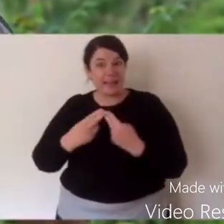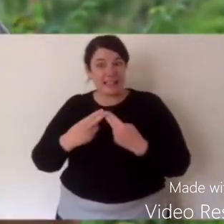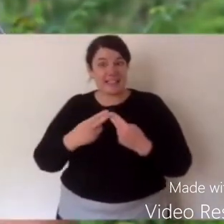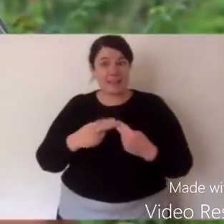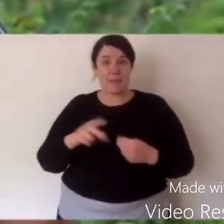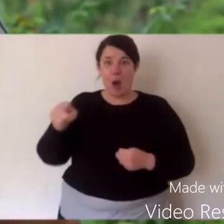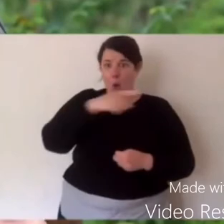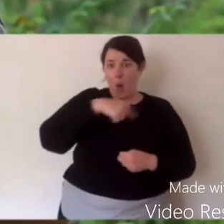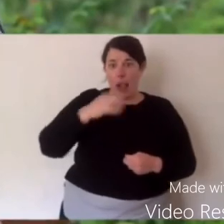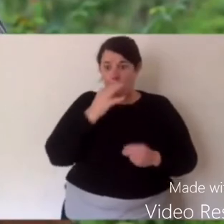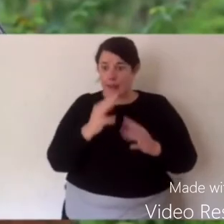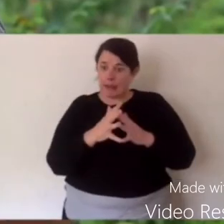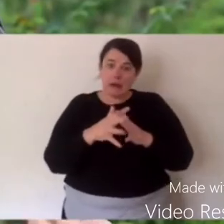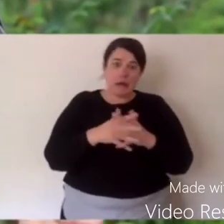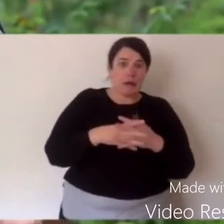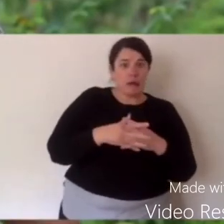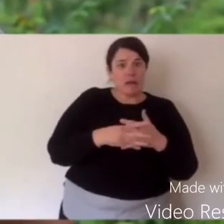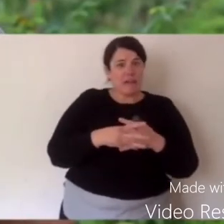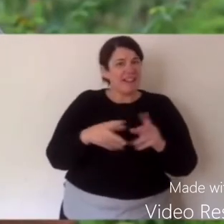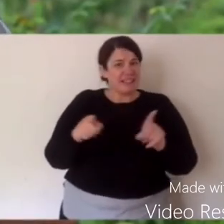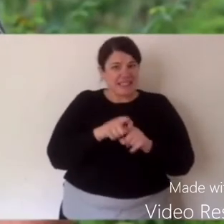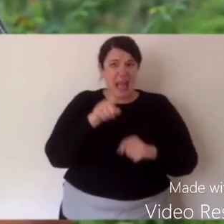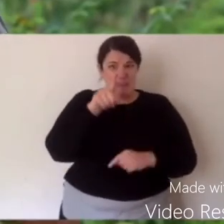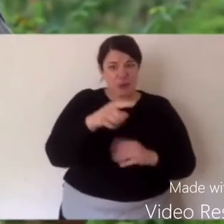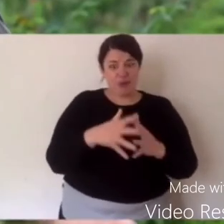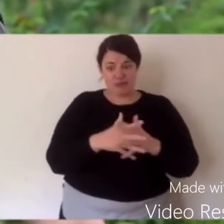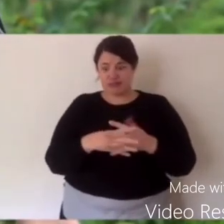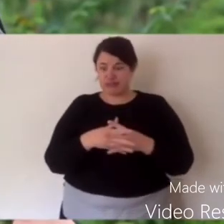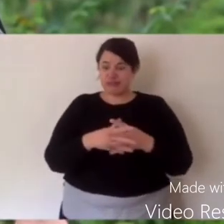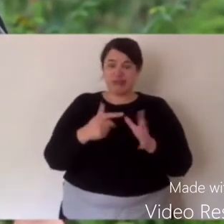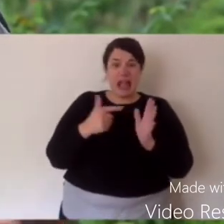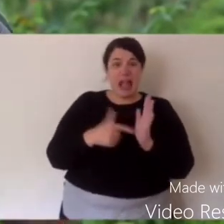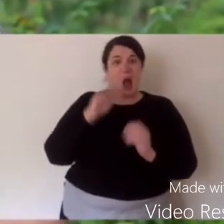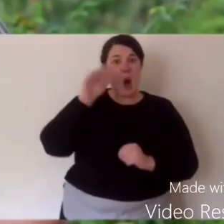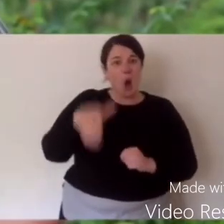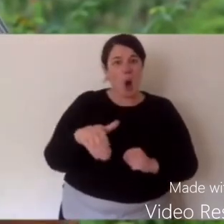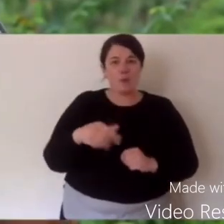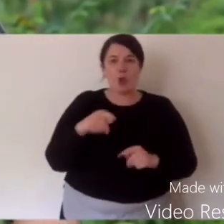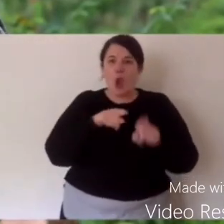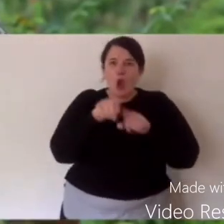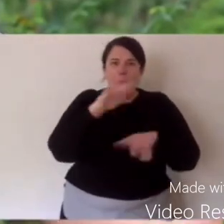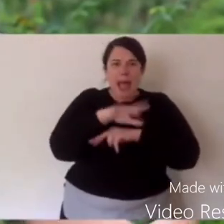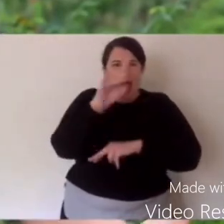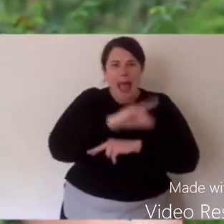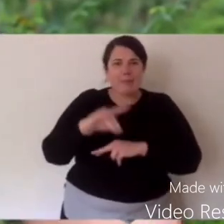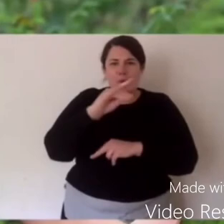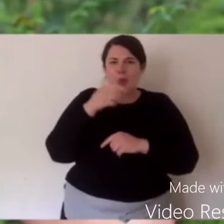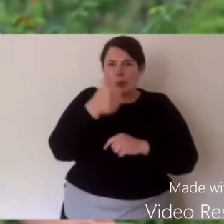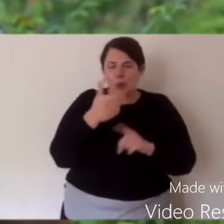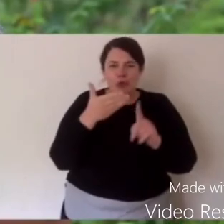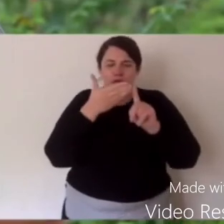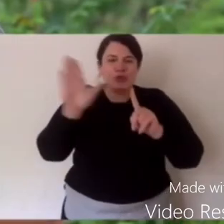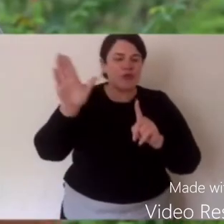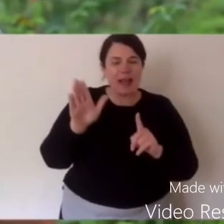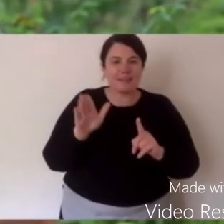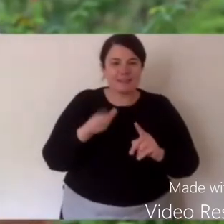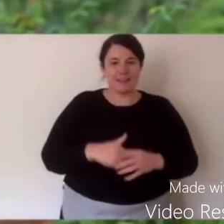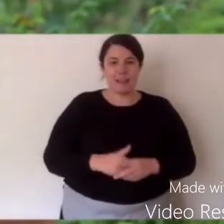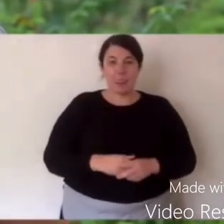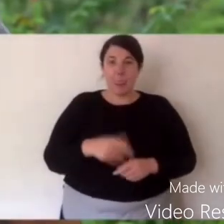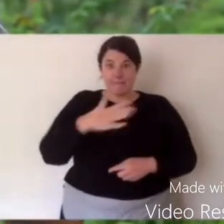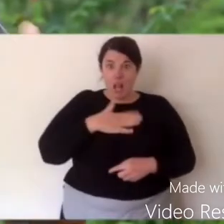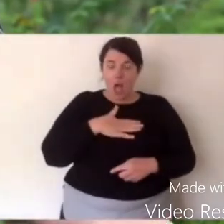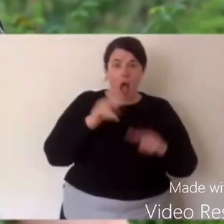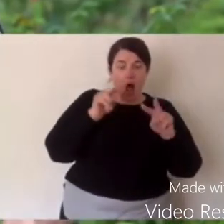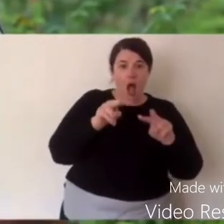But we all have a bit of extra time at the moment, like you probably do too. So this is a great distraction for us, and hopefully you.